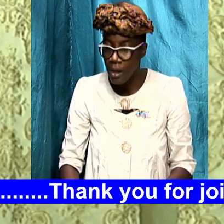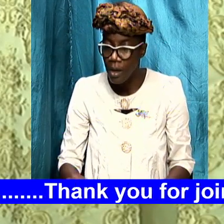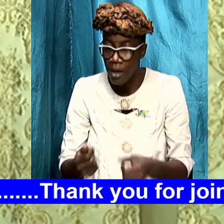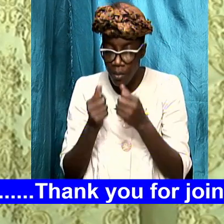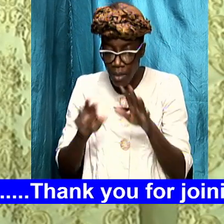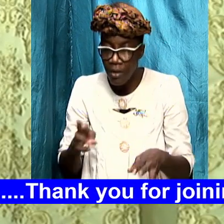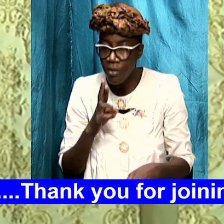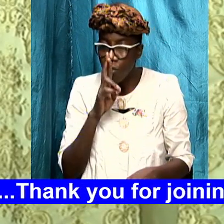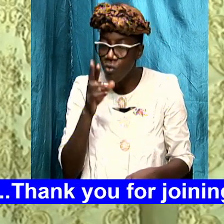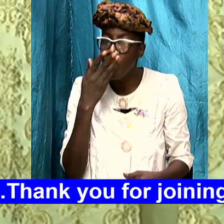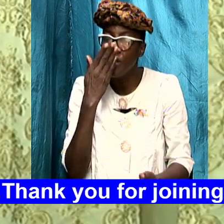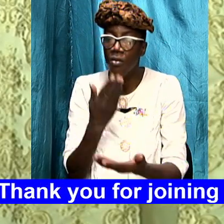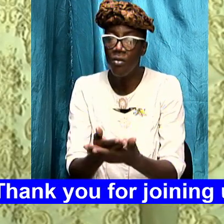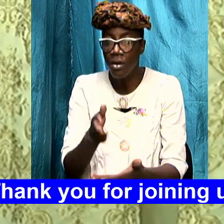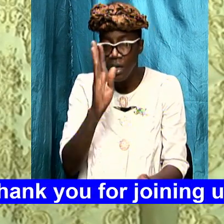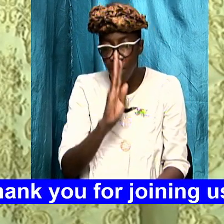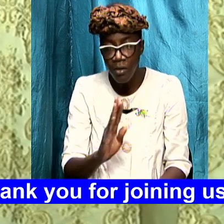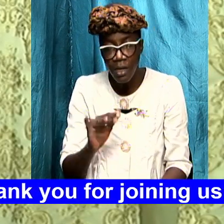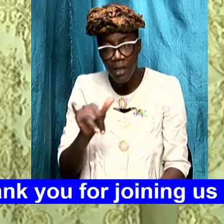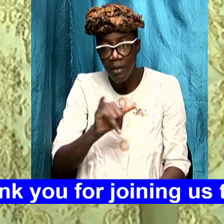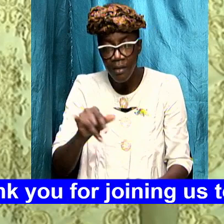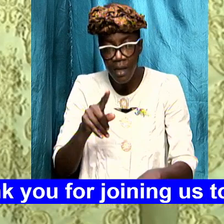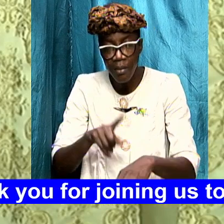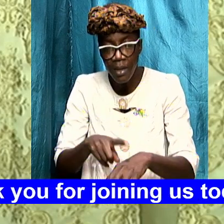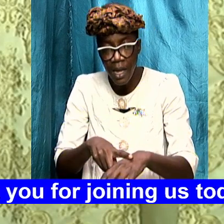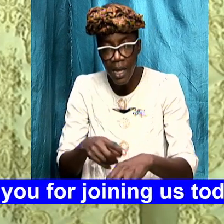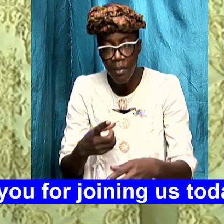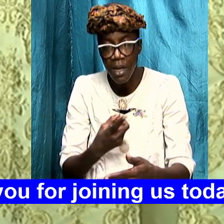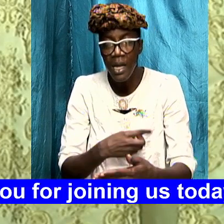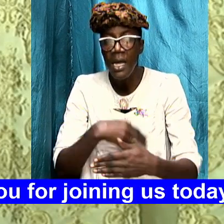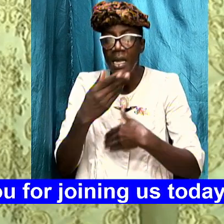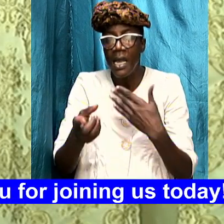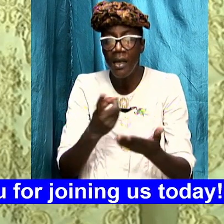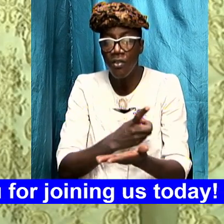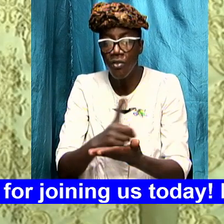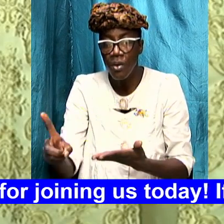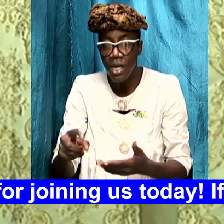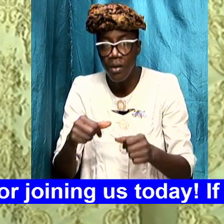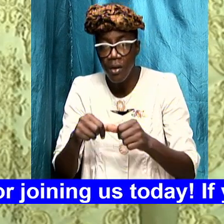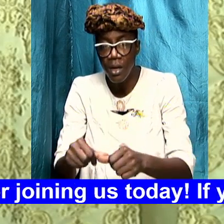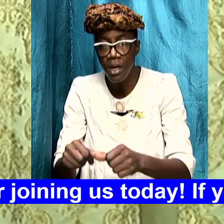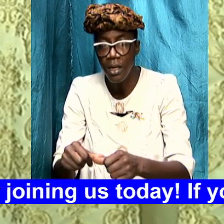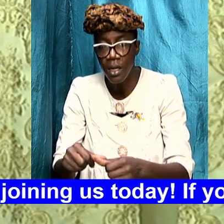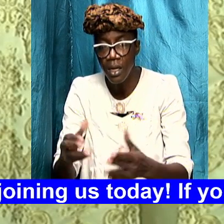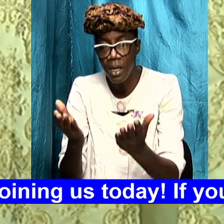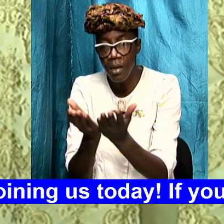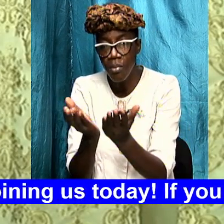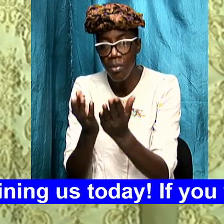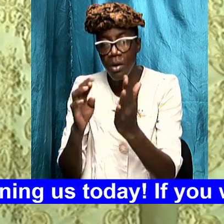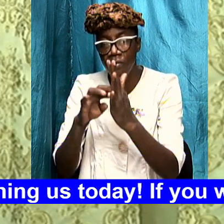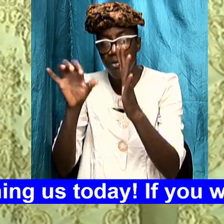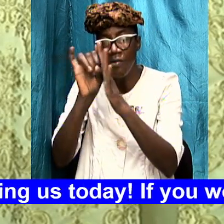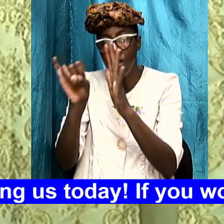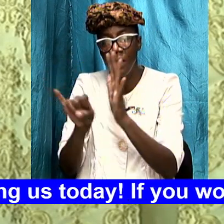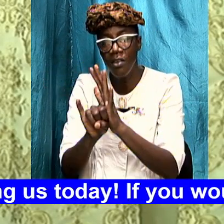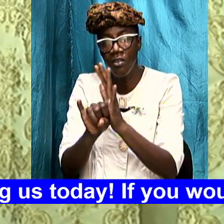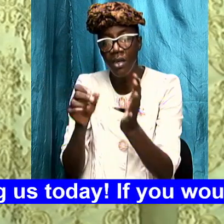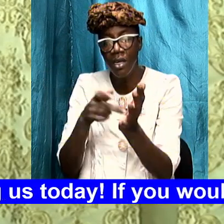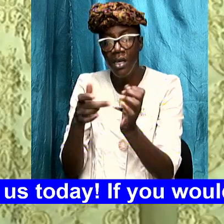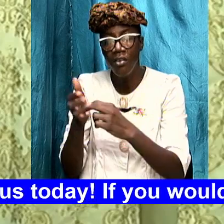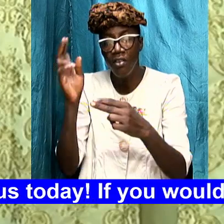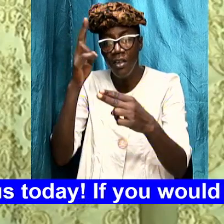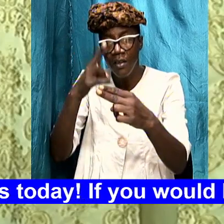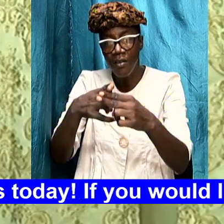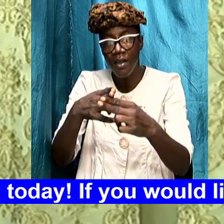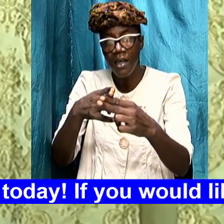God's willing next week same time we continue on in this book of Revelation in Jesus